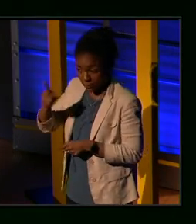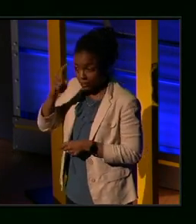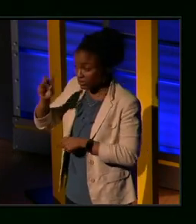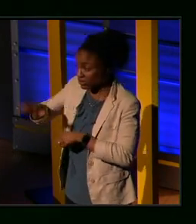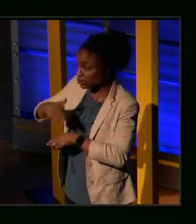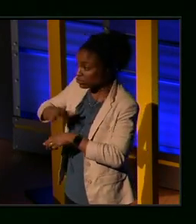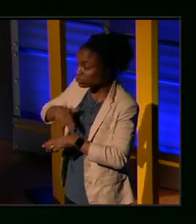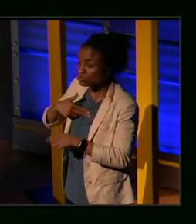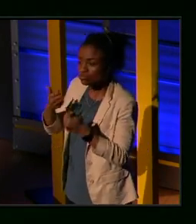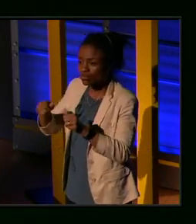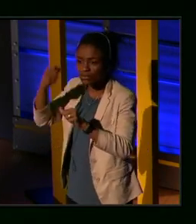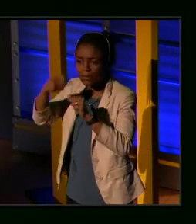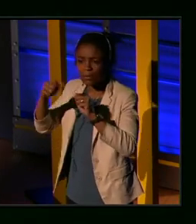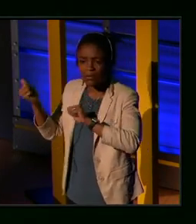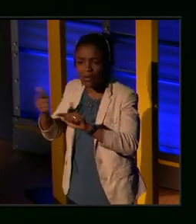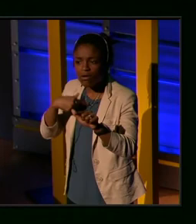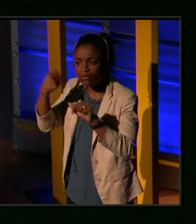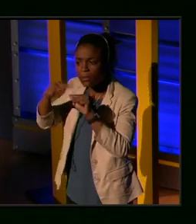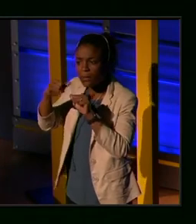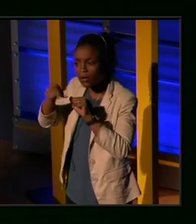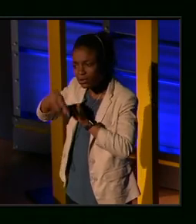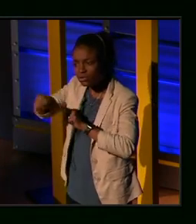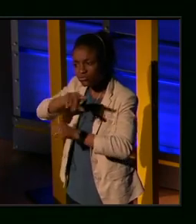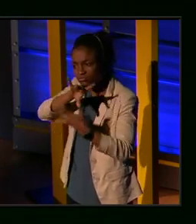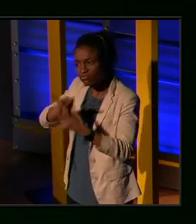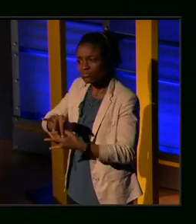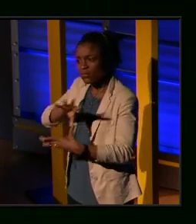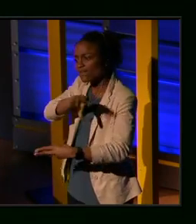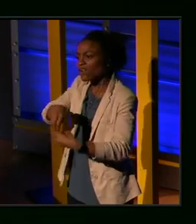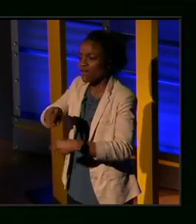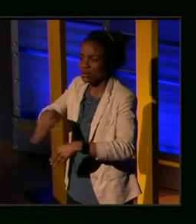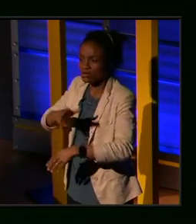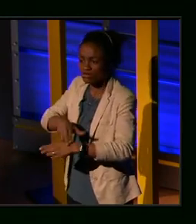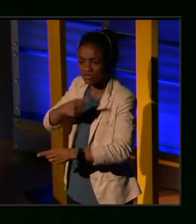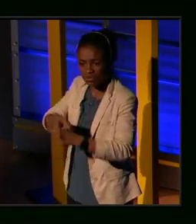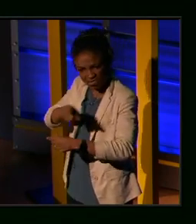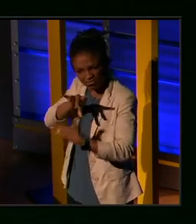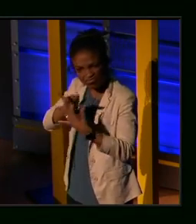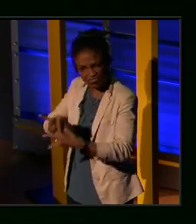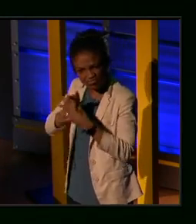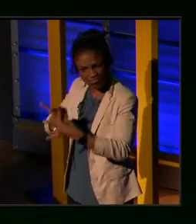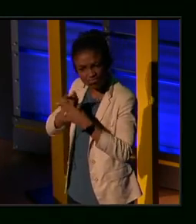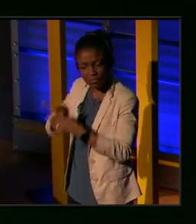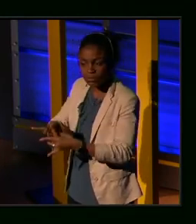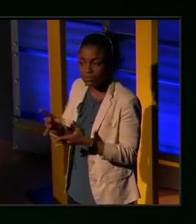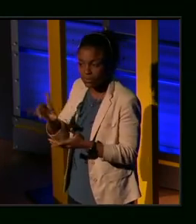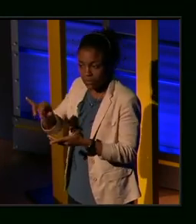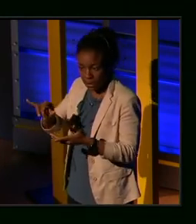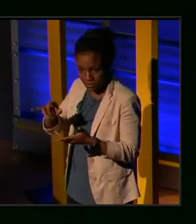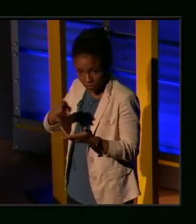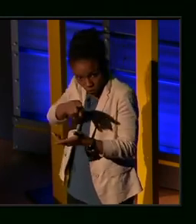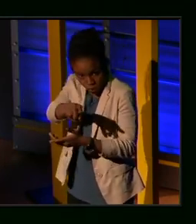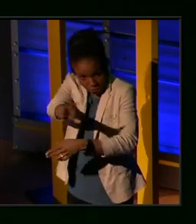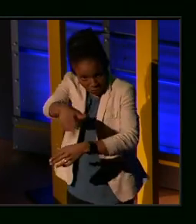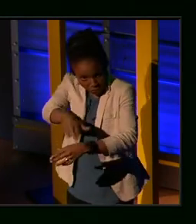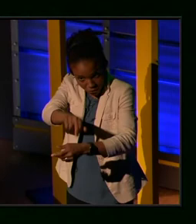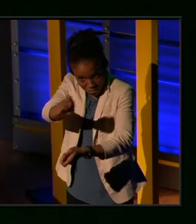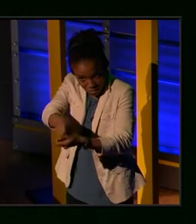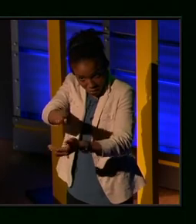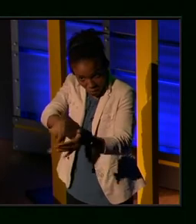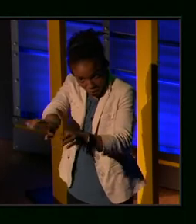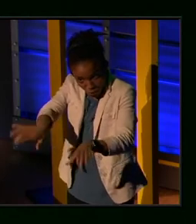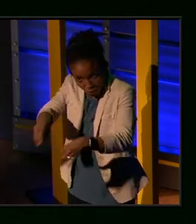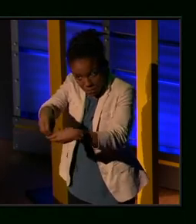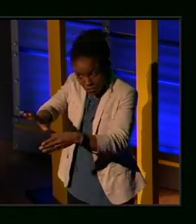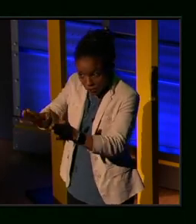by remembering, we're all remembering that we are nature, I believe. So we are of nature. It's exactly what you're doing in your books